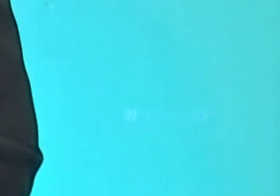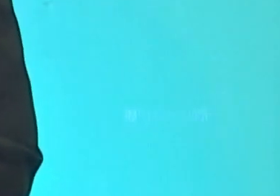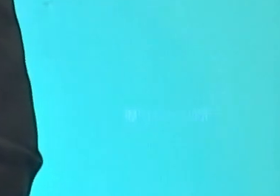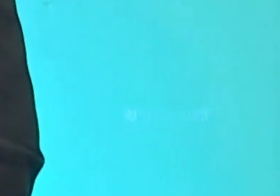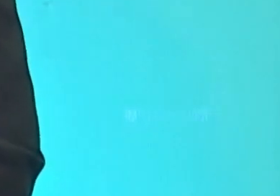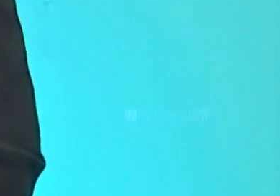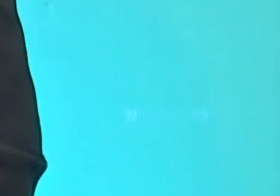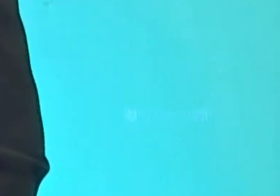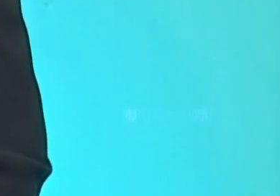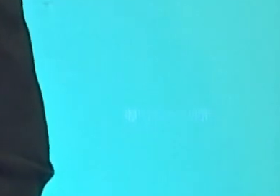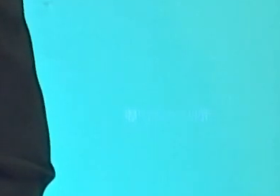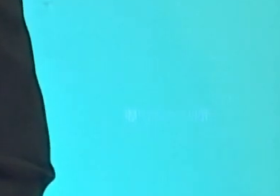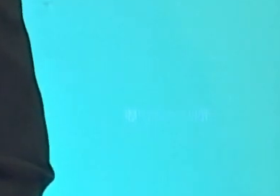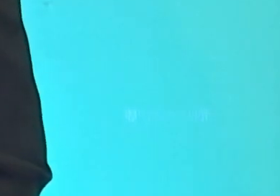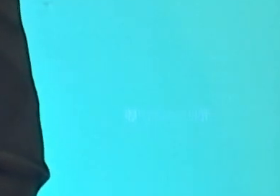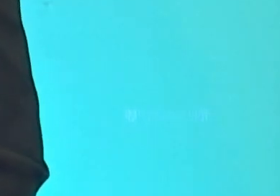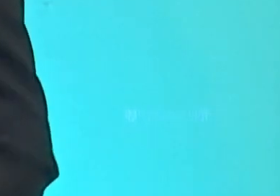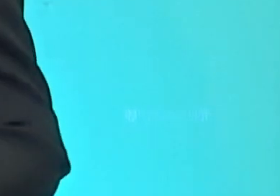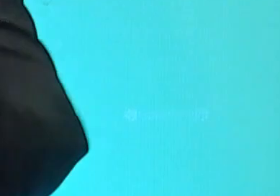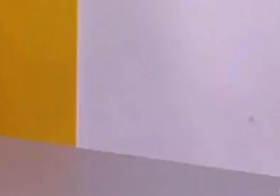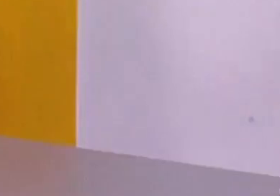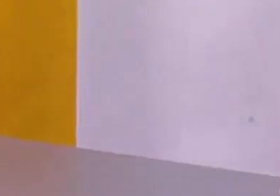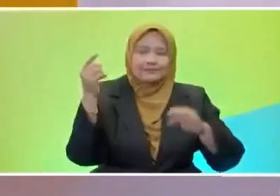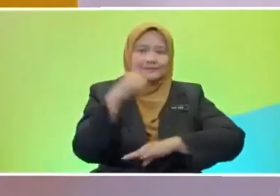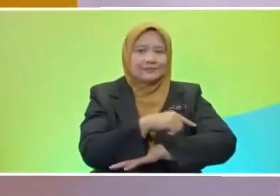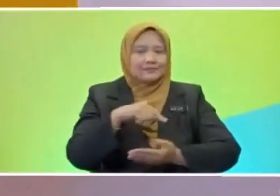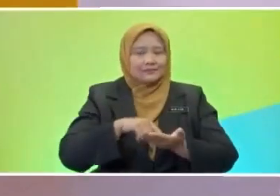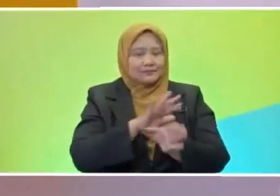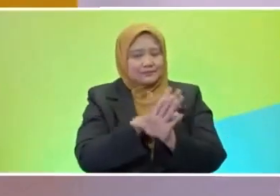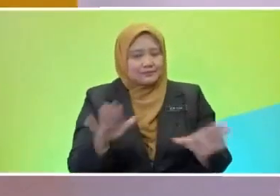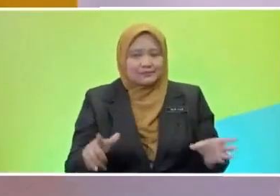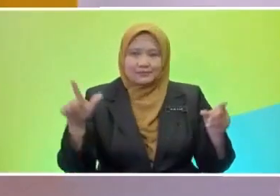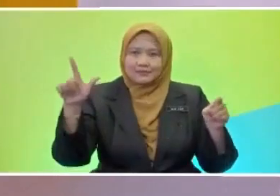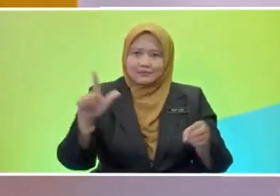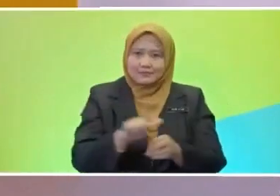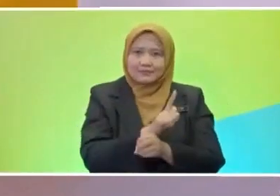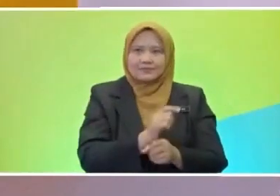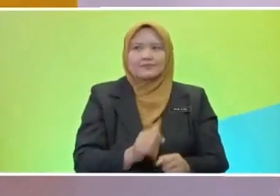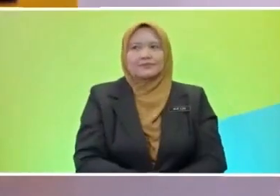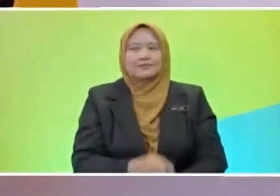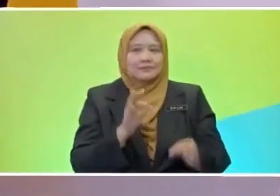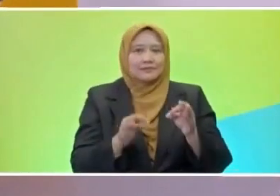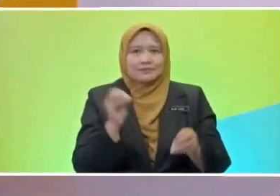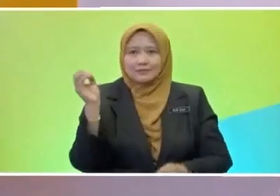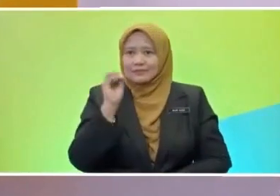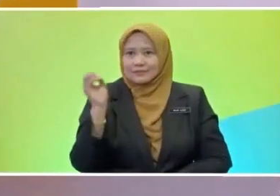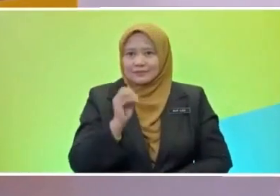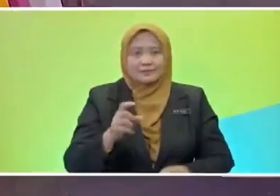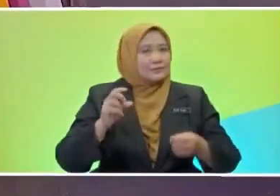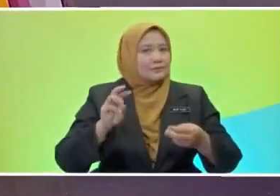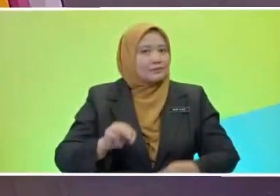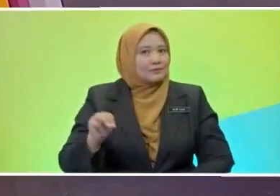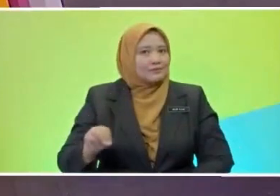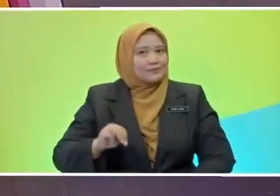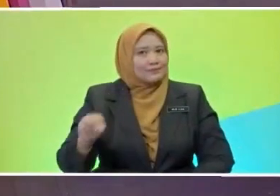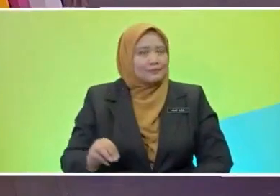All right. Now, Teacher Anjana, our classroom will not be complete if we didn't have classmates. Is that correct? Exactly.